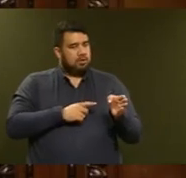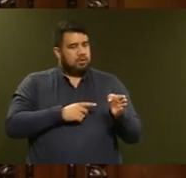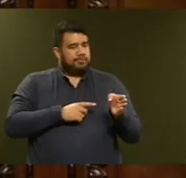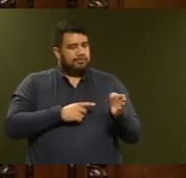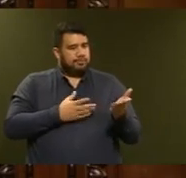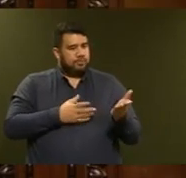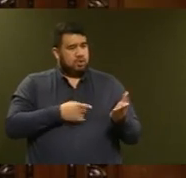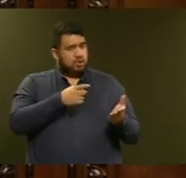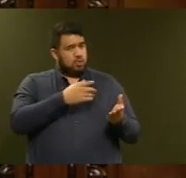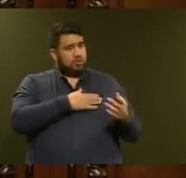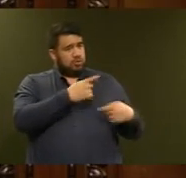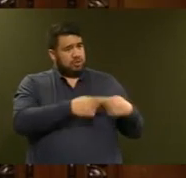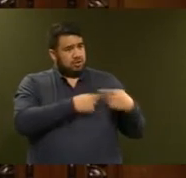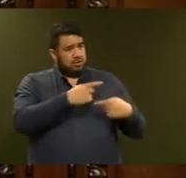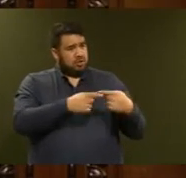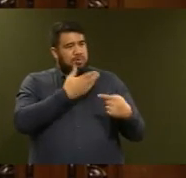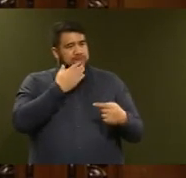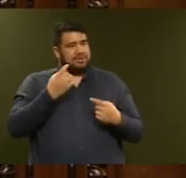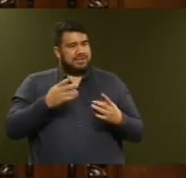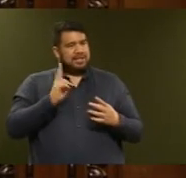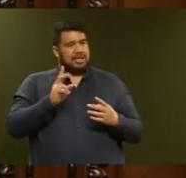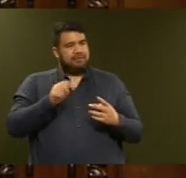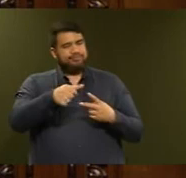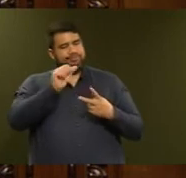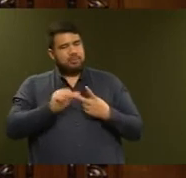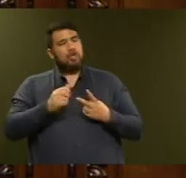continue, he will start again on another one.